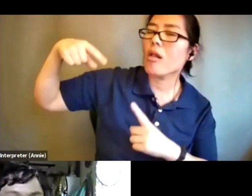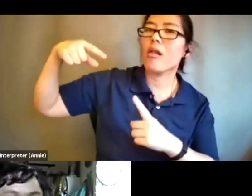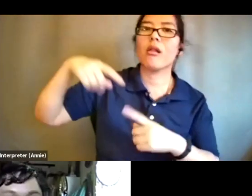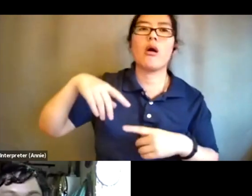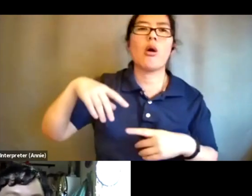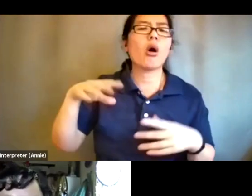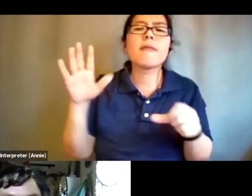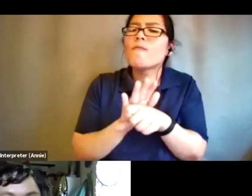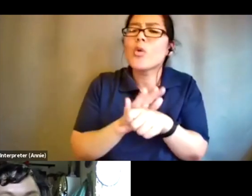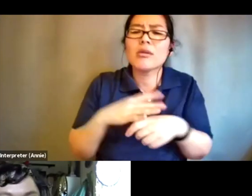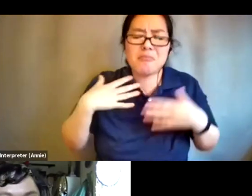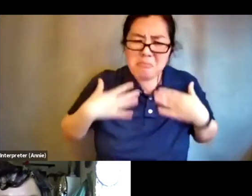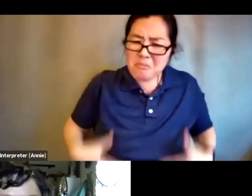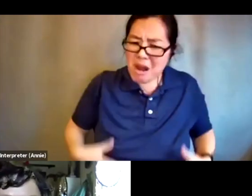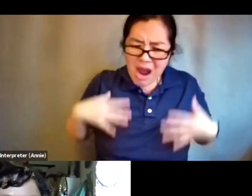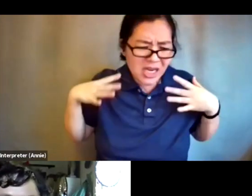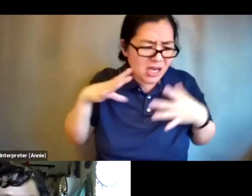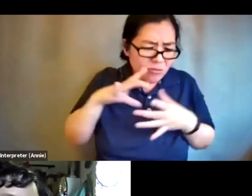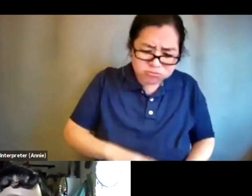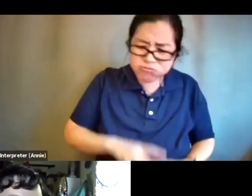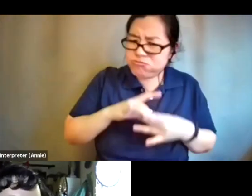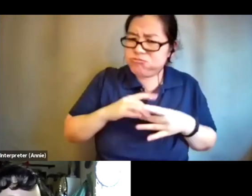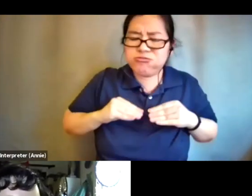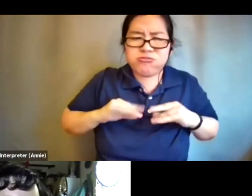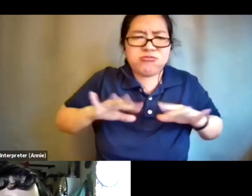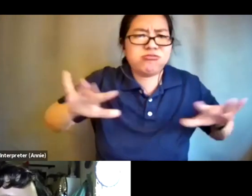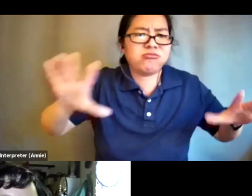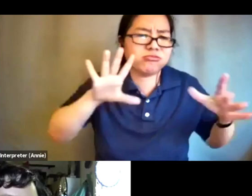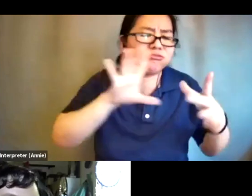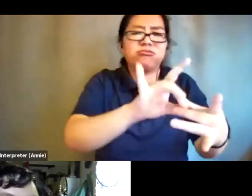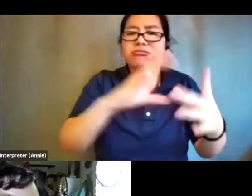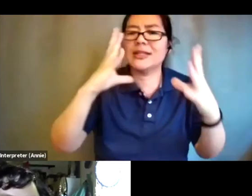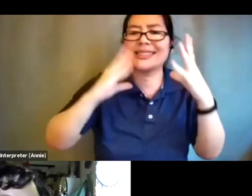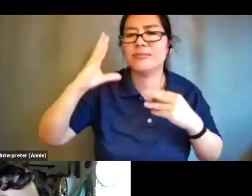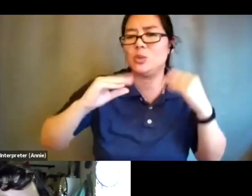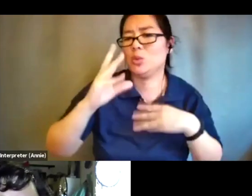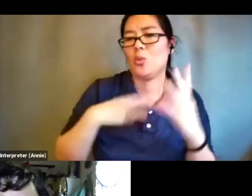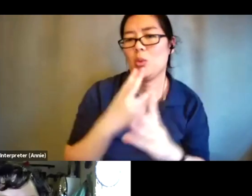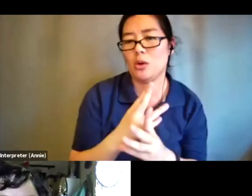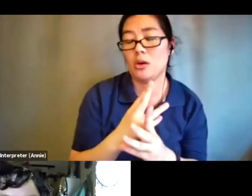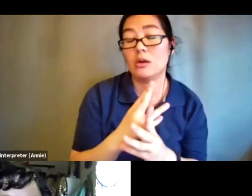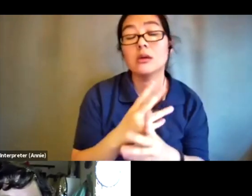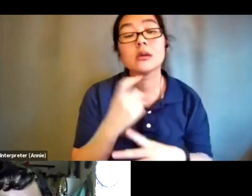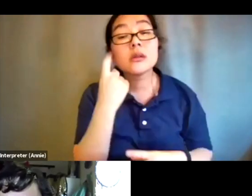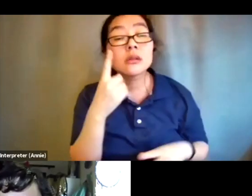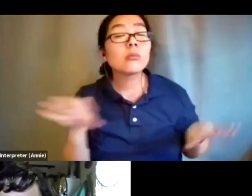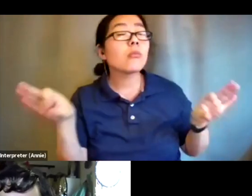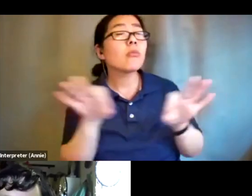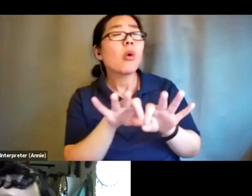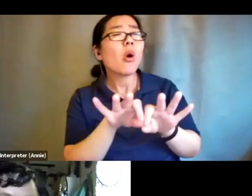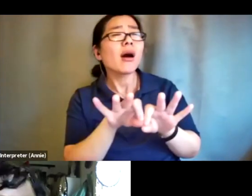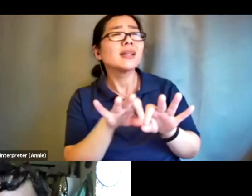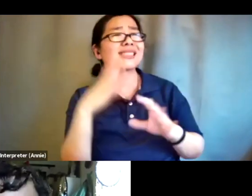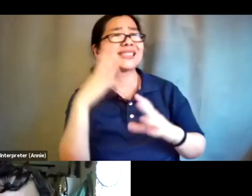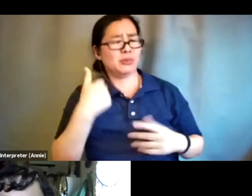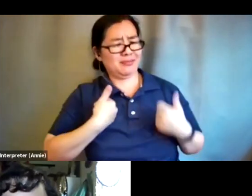experience of the world and um i it's really important to me to experience myself as beautiful and as